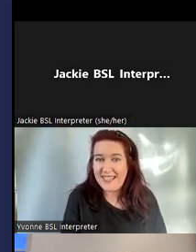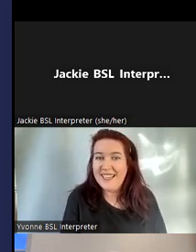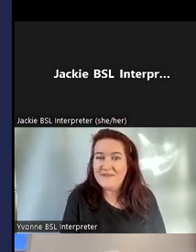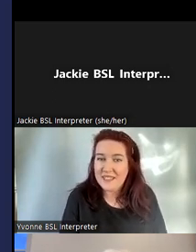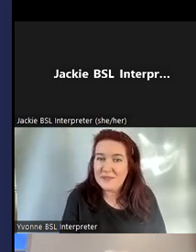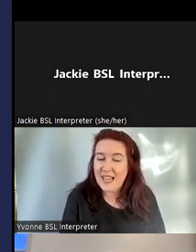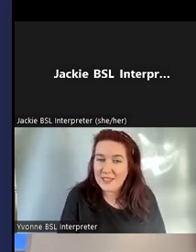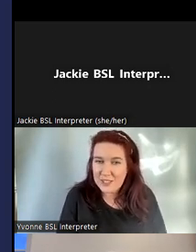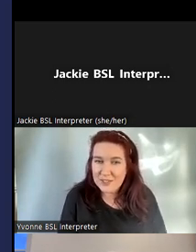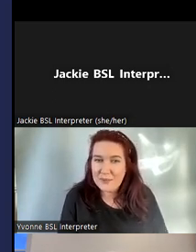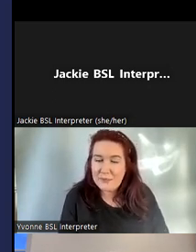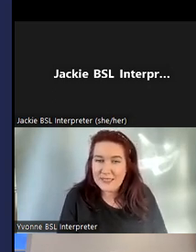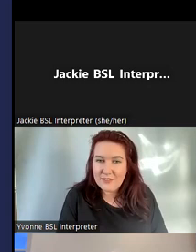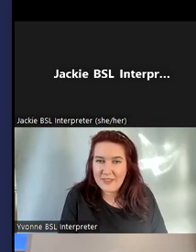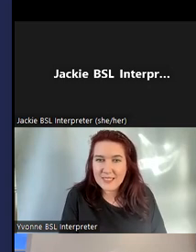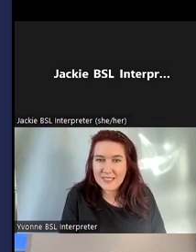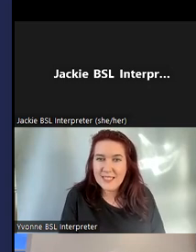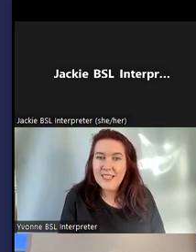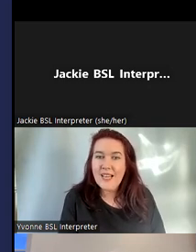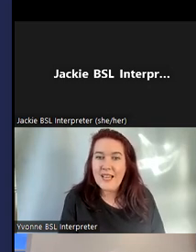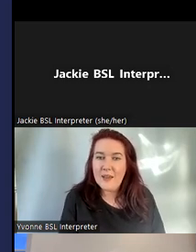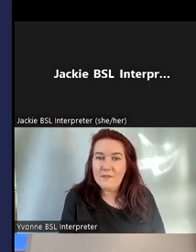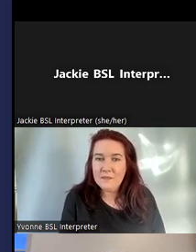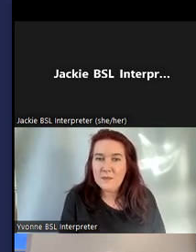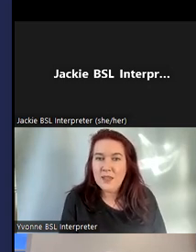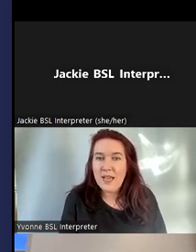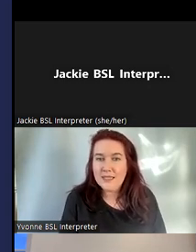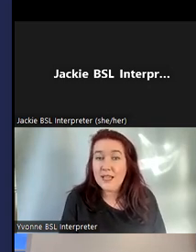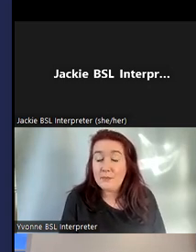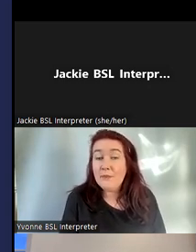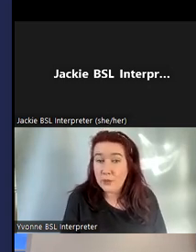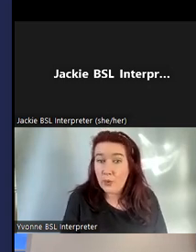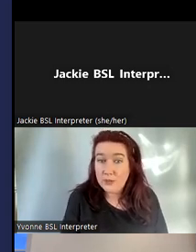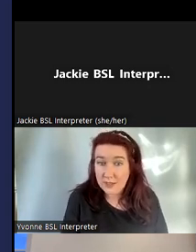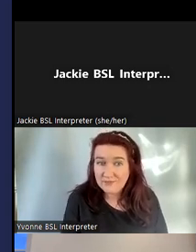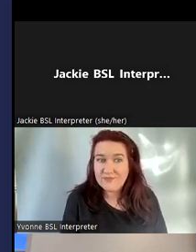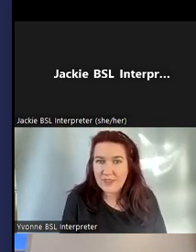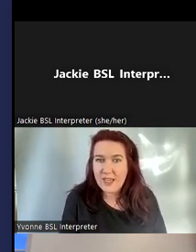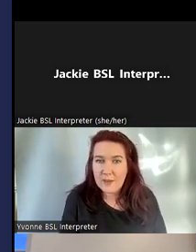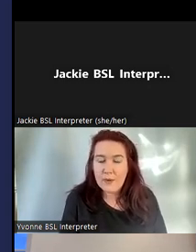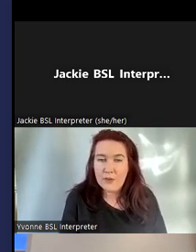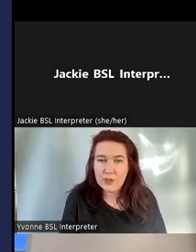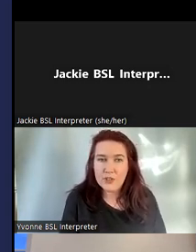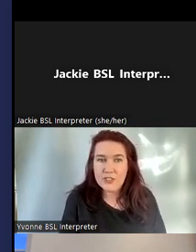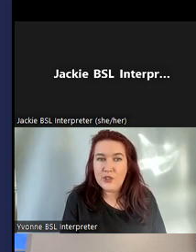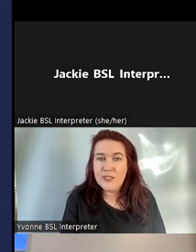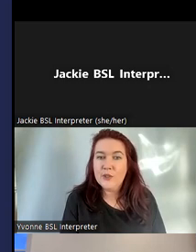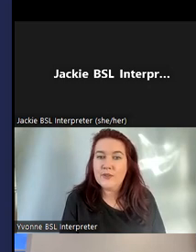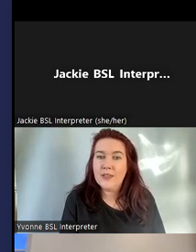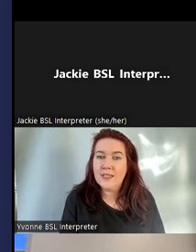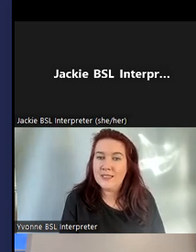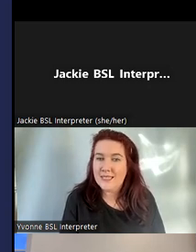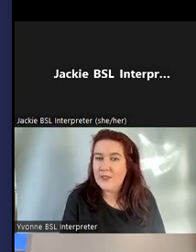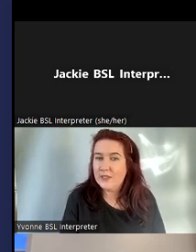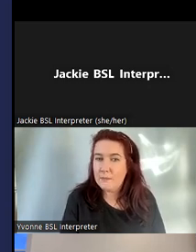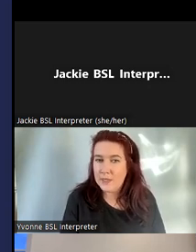actually this was last year we were bidding for this. It's a pamphlet holder for churches and you see on